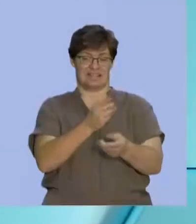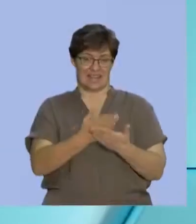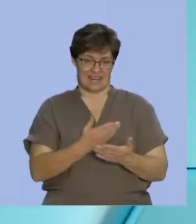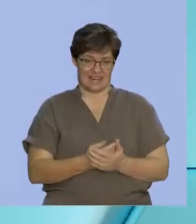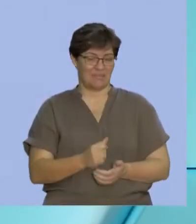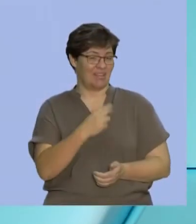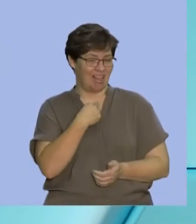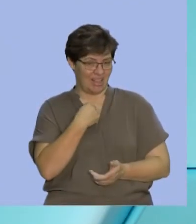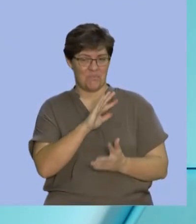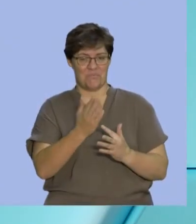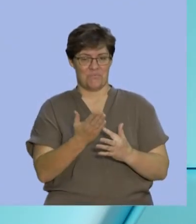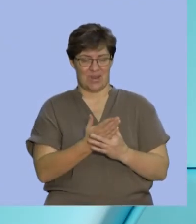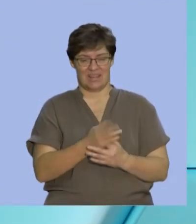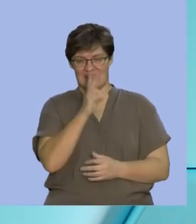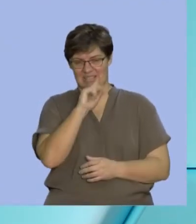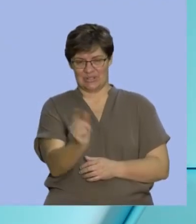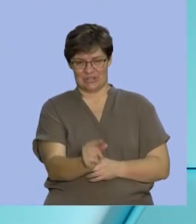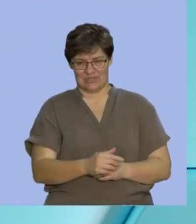for a break. We'll see you after this.